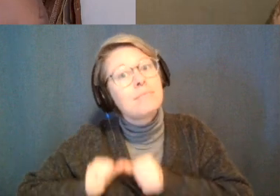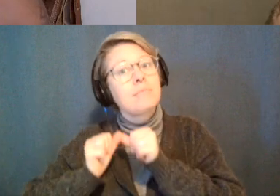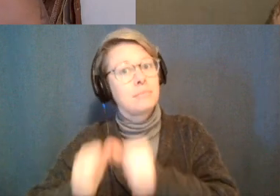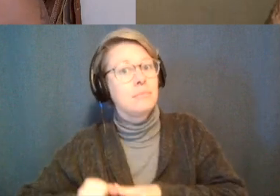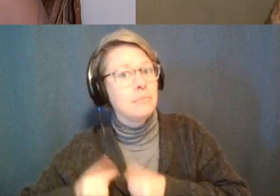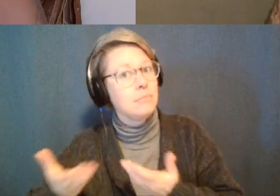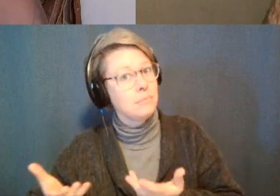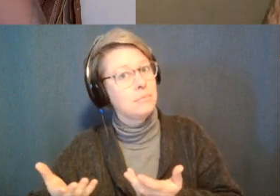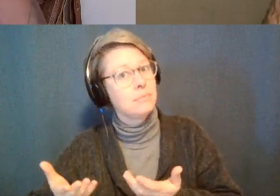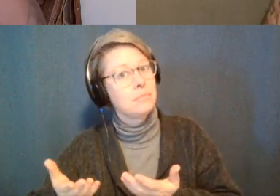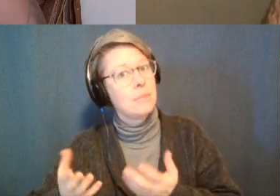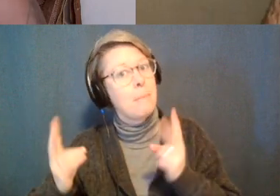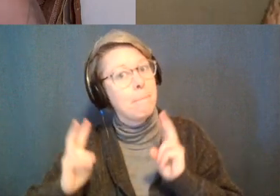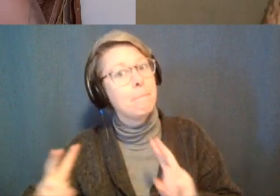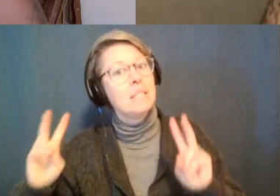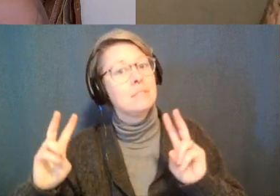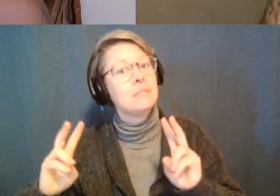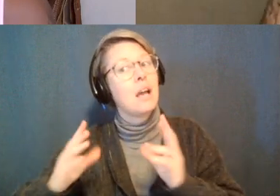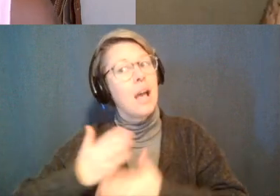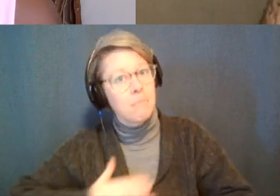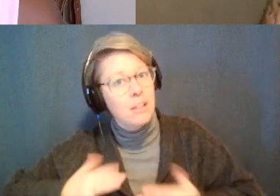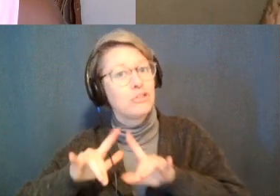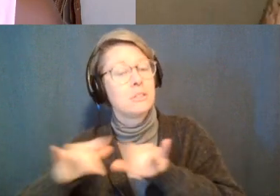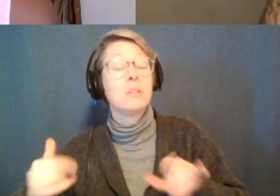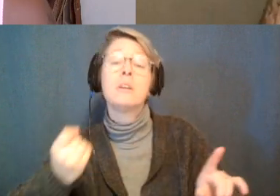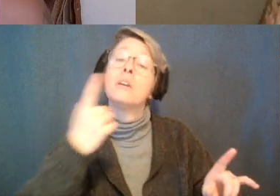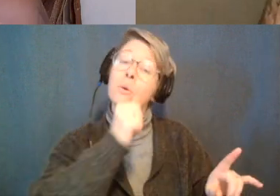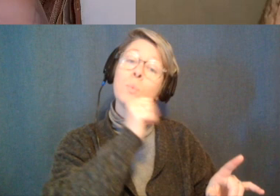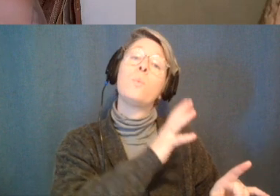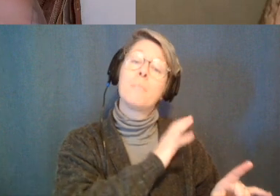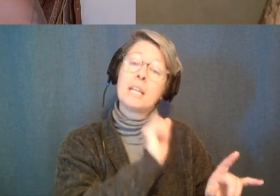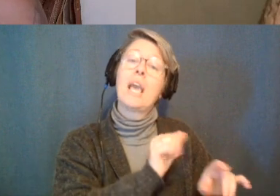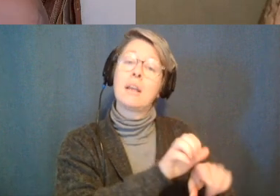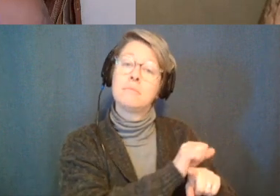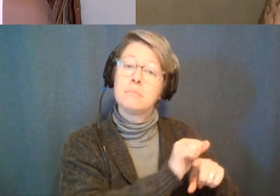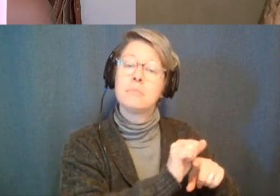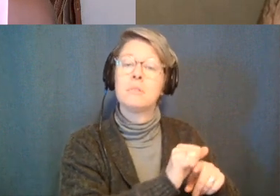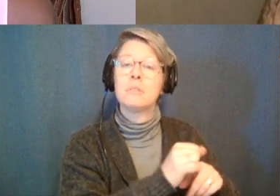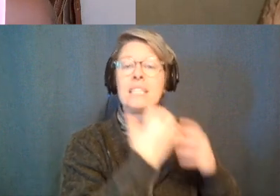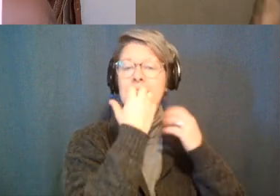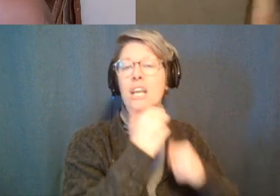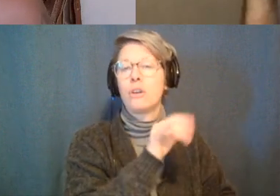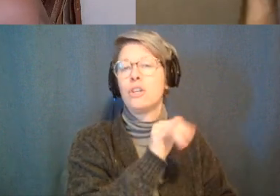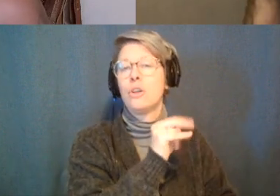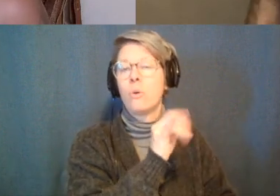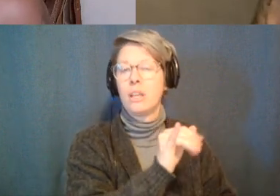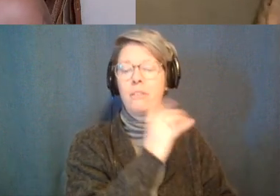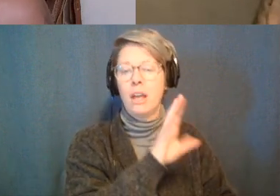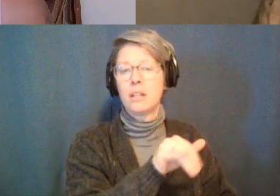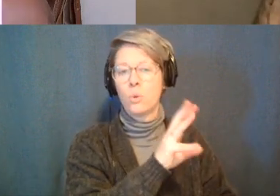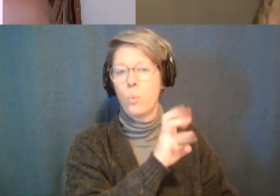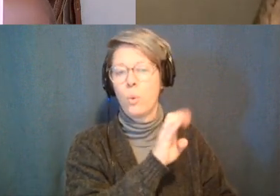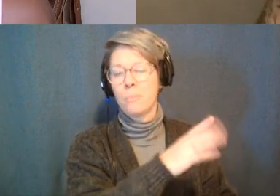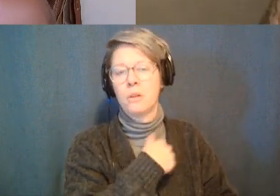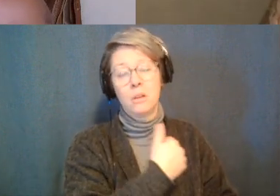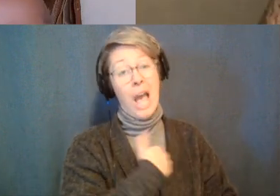women there is work you can be done with the sacred yoni with the womb um i'm not going to speak too much into it because i have i